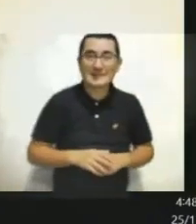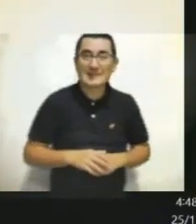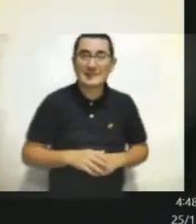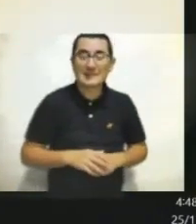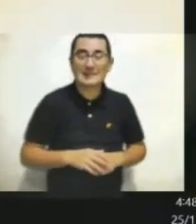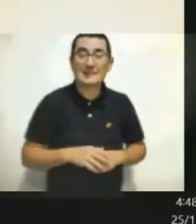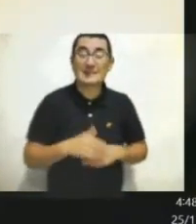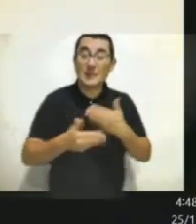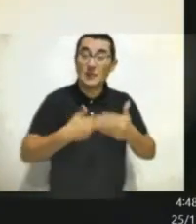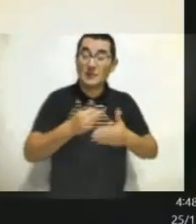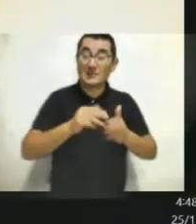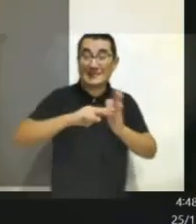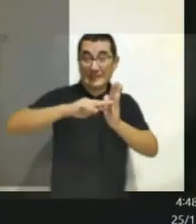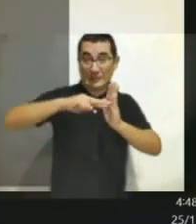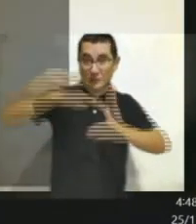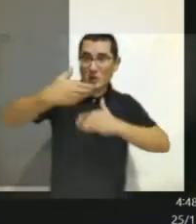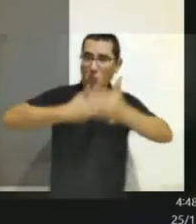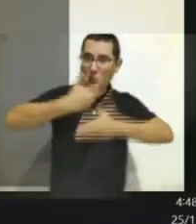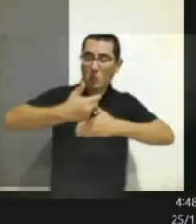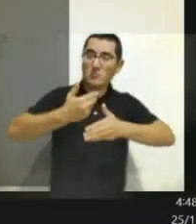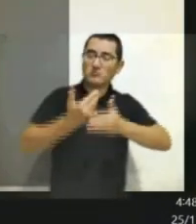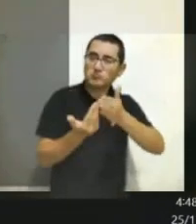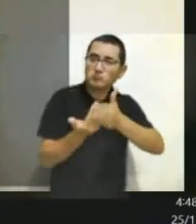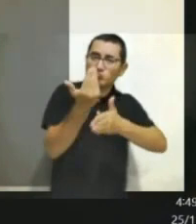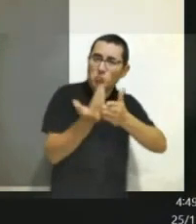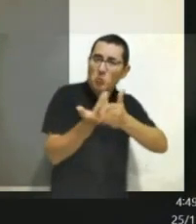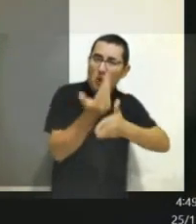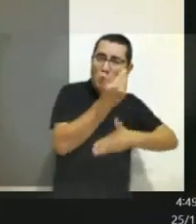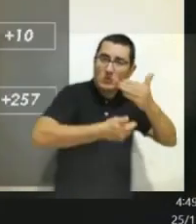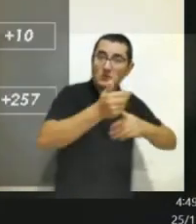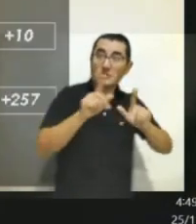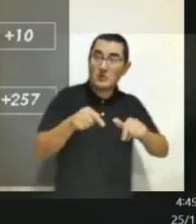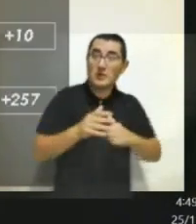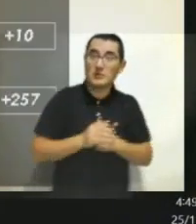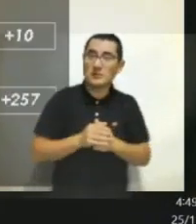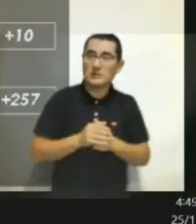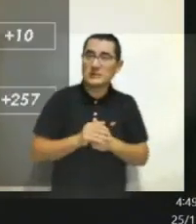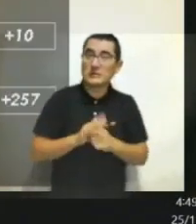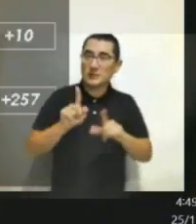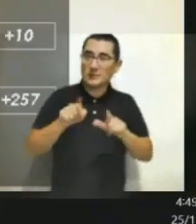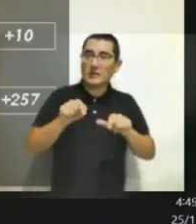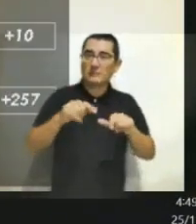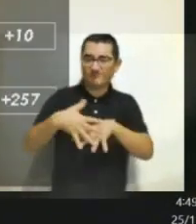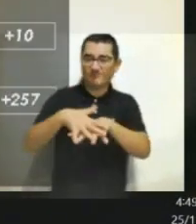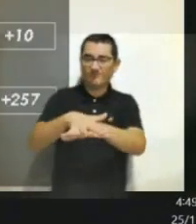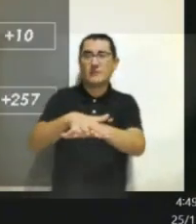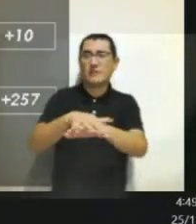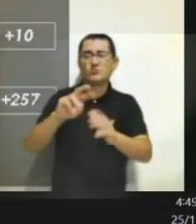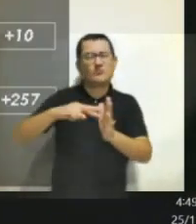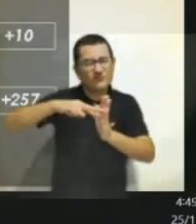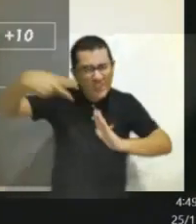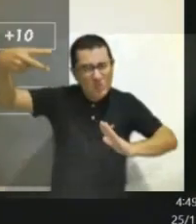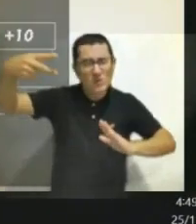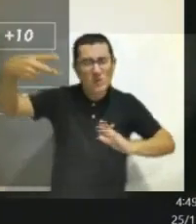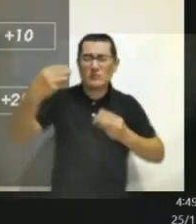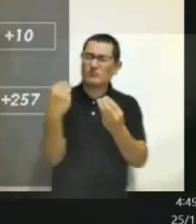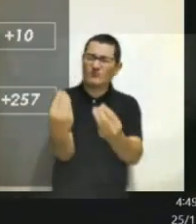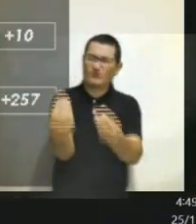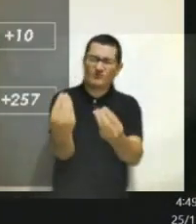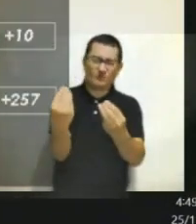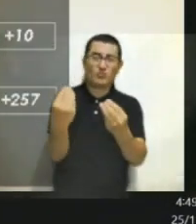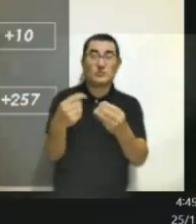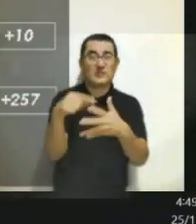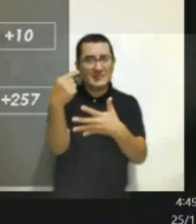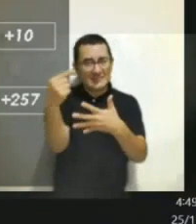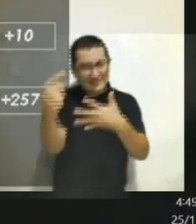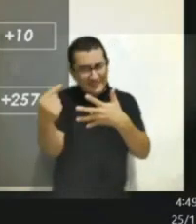renewables, also about the mitigation ones of the sort of greenhouse gases. And